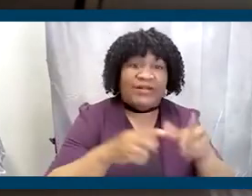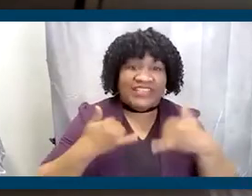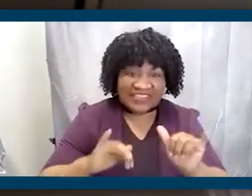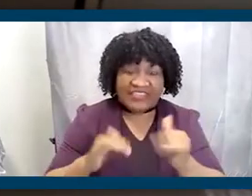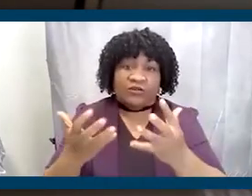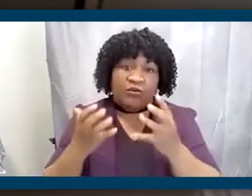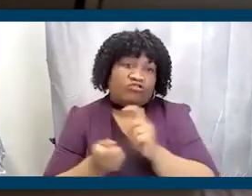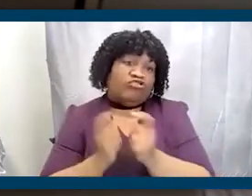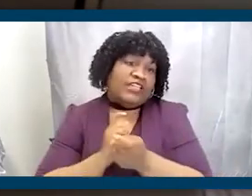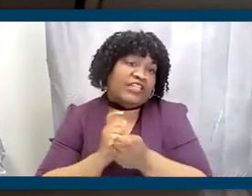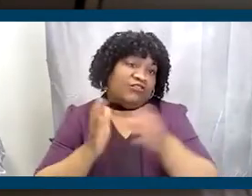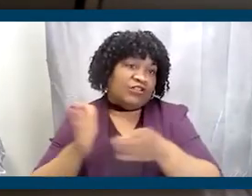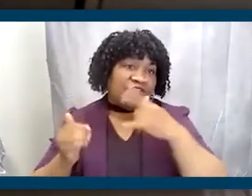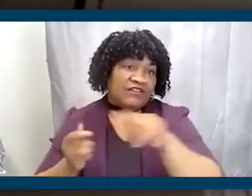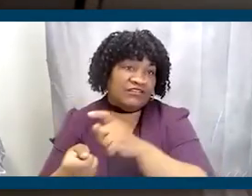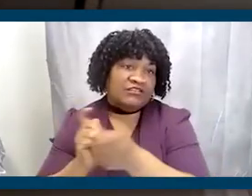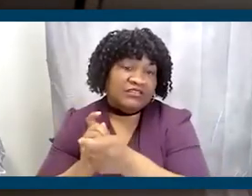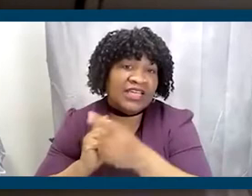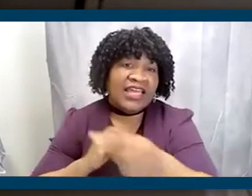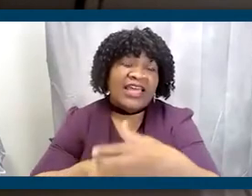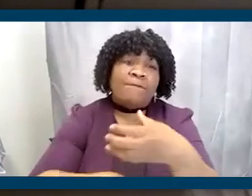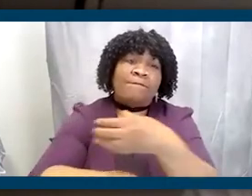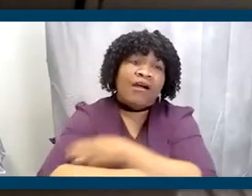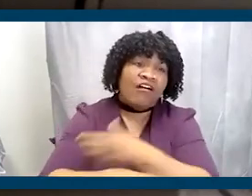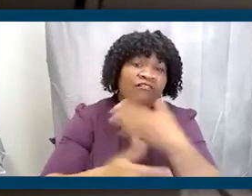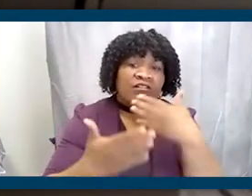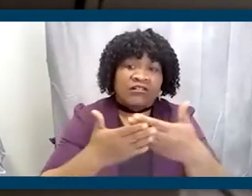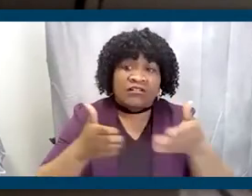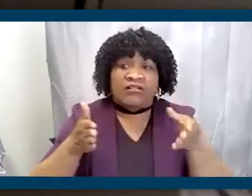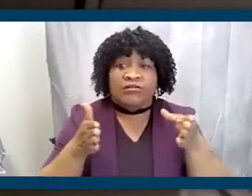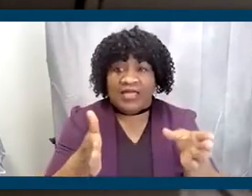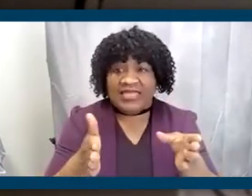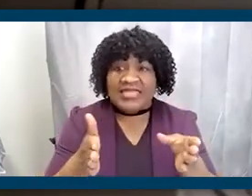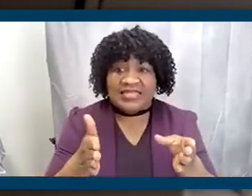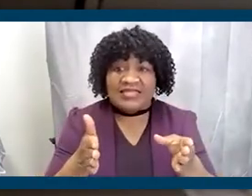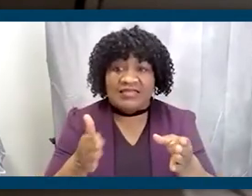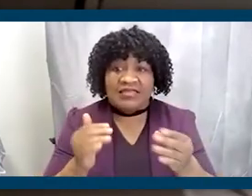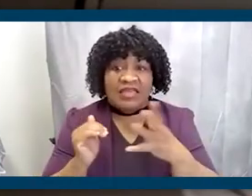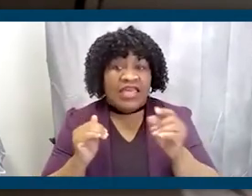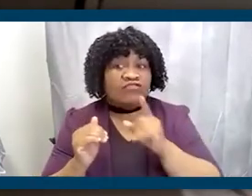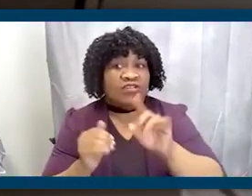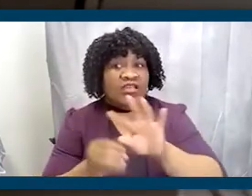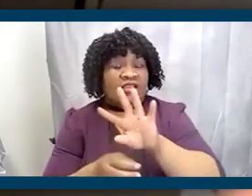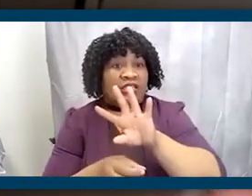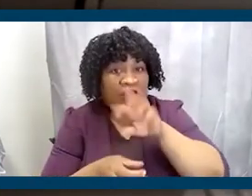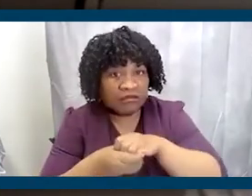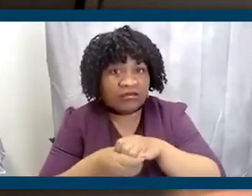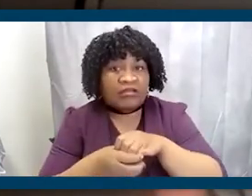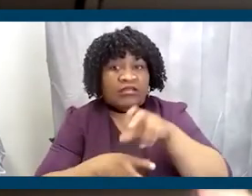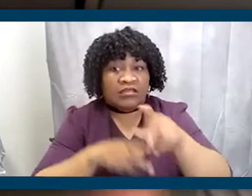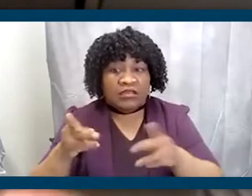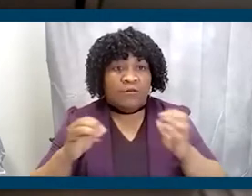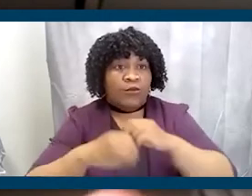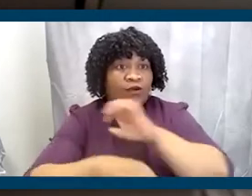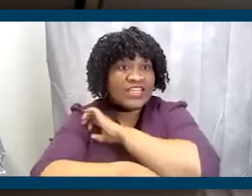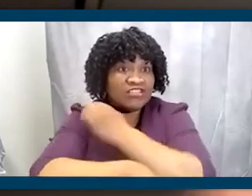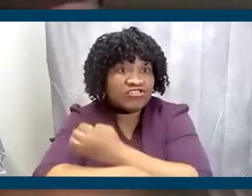change and, and very powerful ways that ultimately infuse the party with more ideas, more energy,